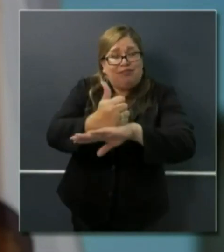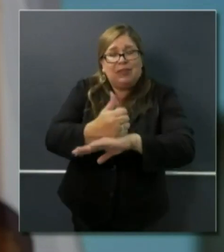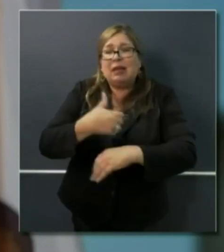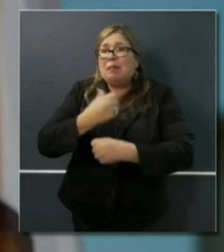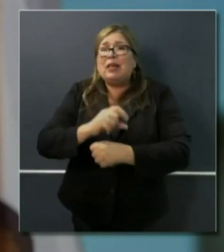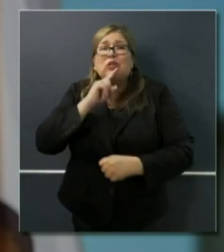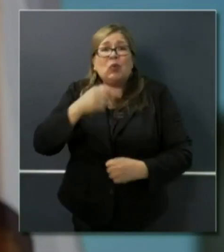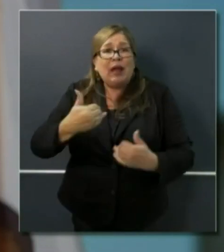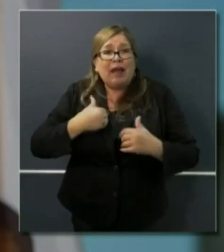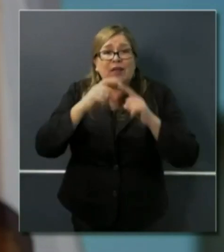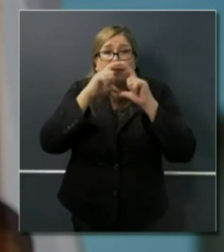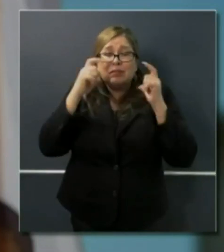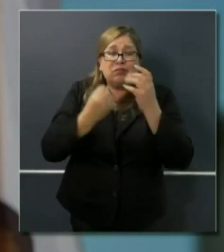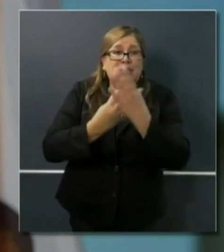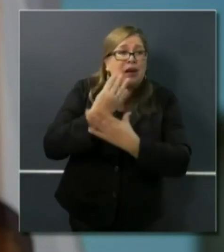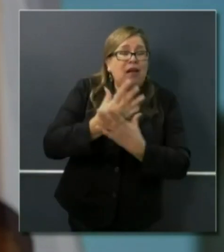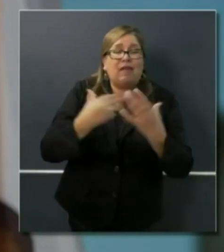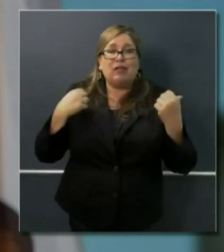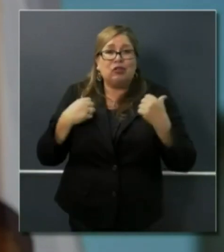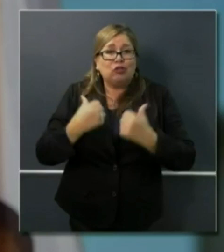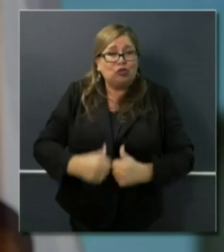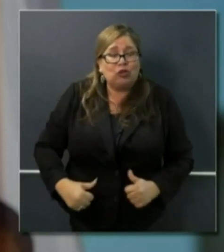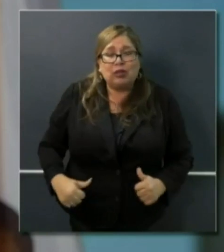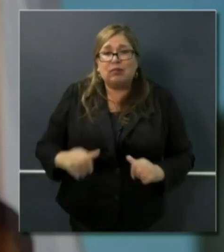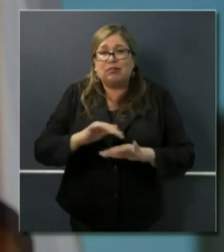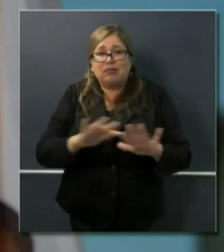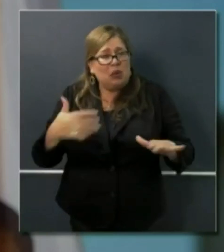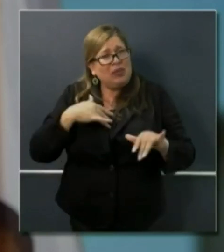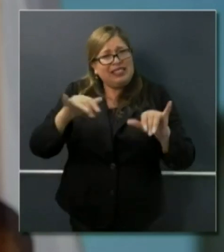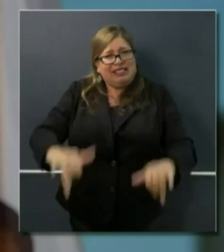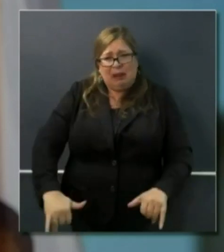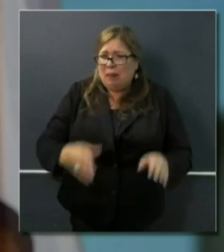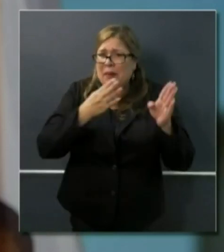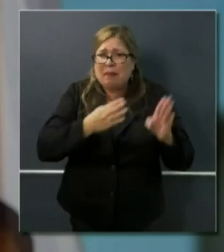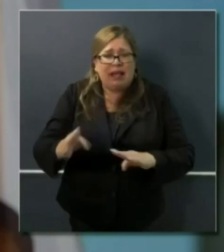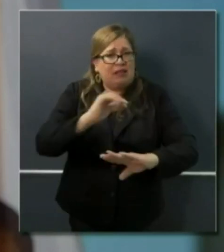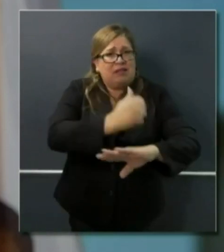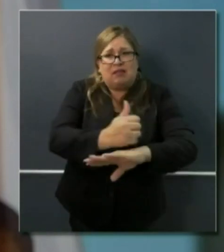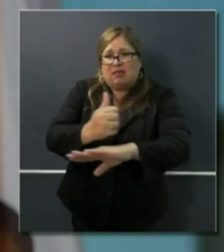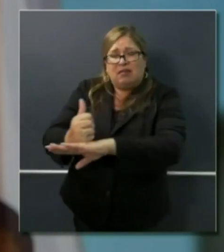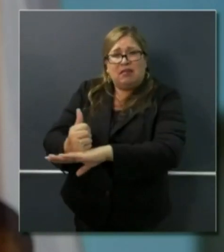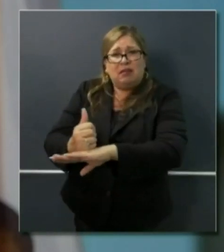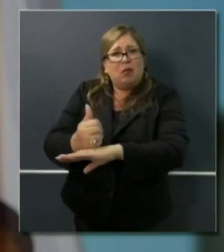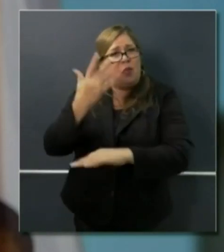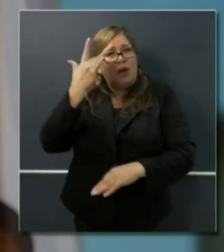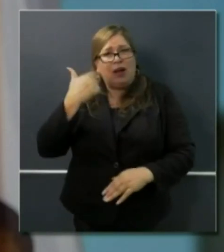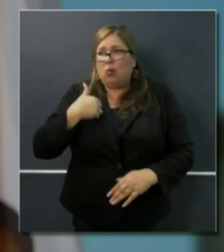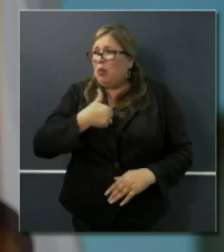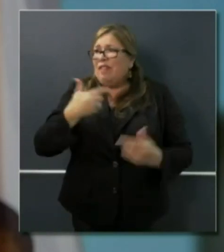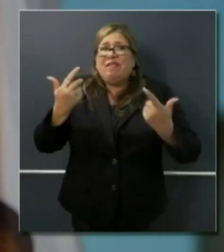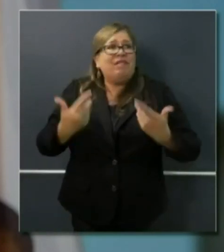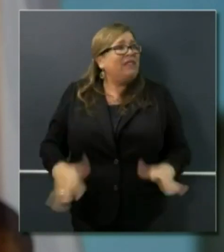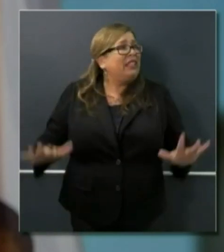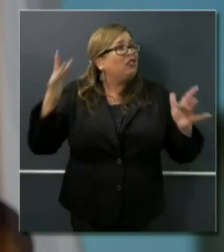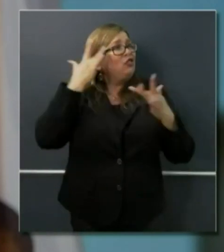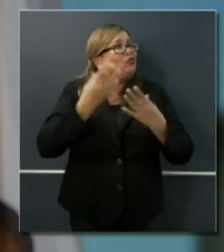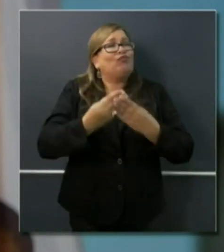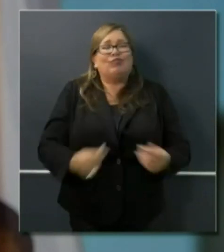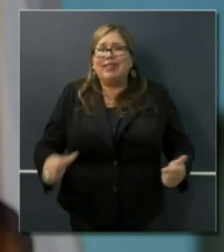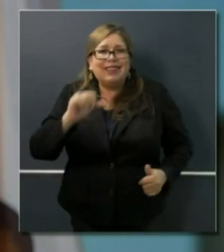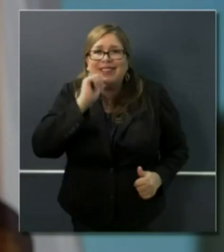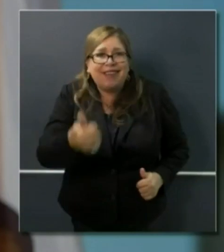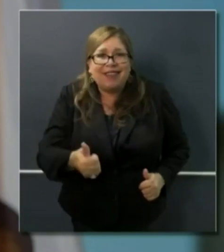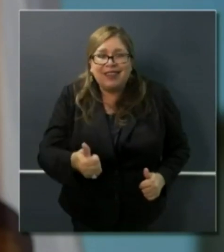we're not out of the woods. I told you those death rates are the highest recorded yesterday. The hospitalization rates are still